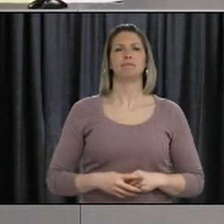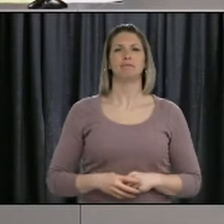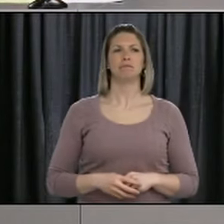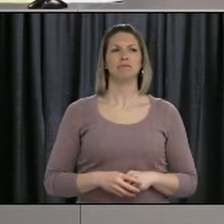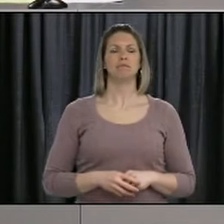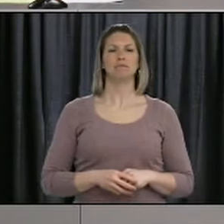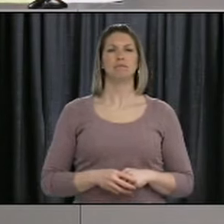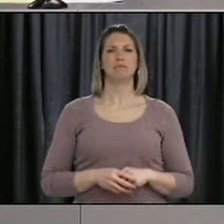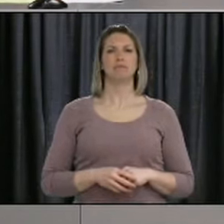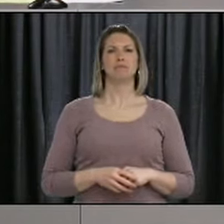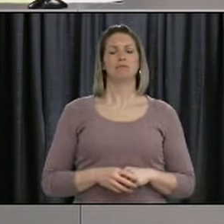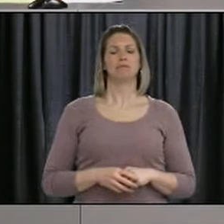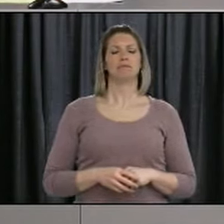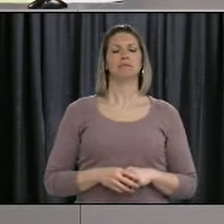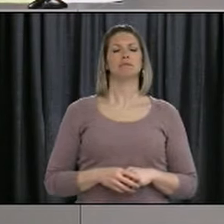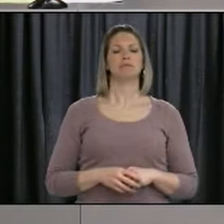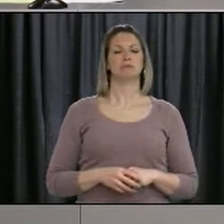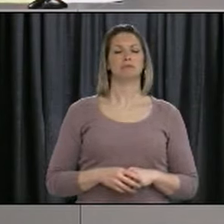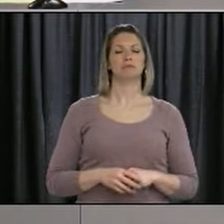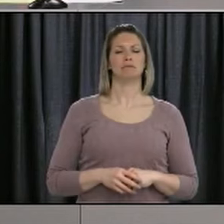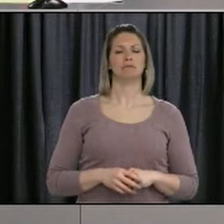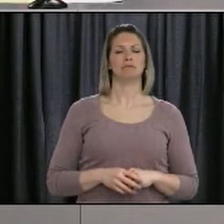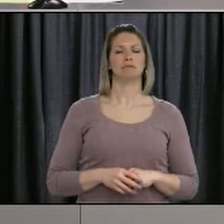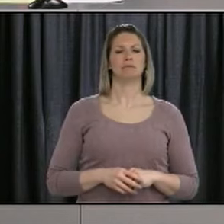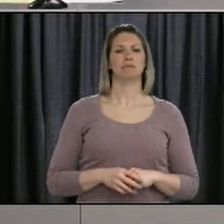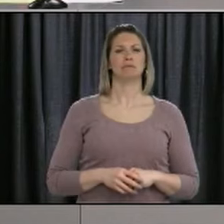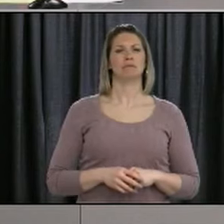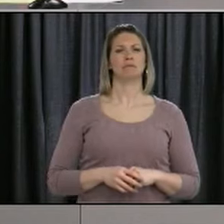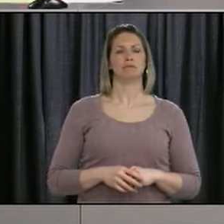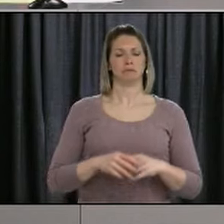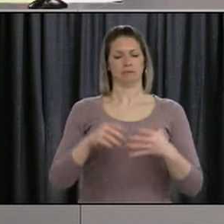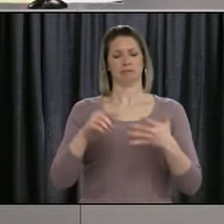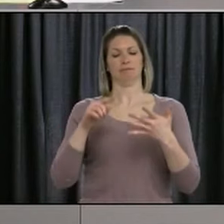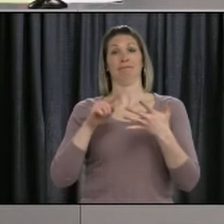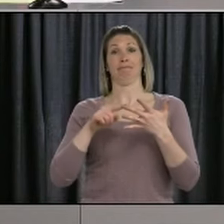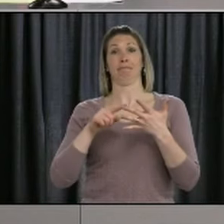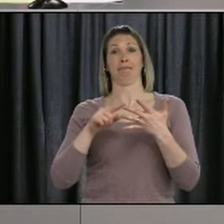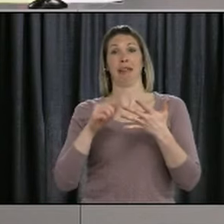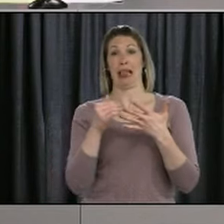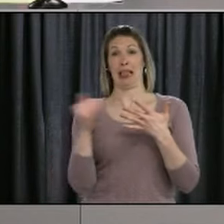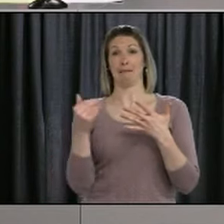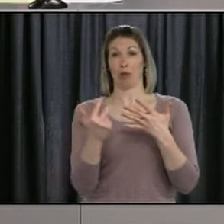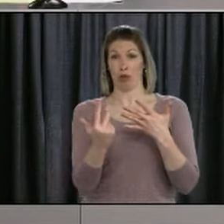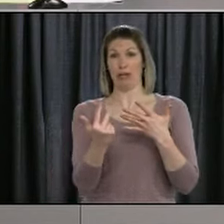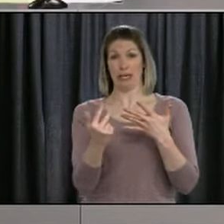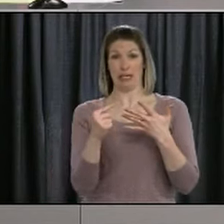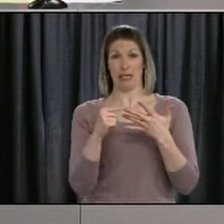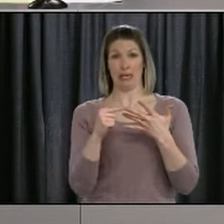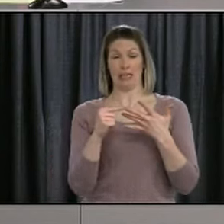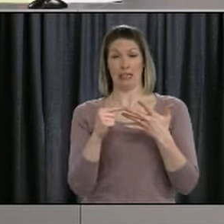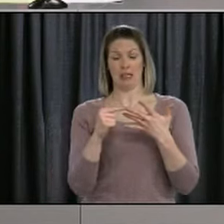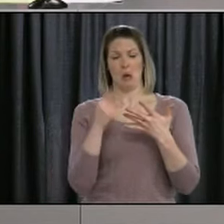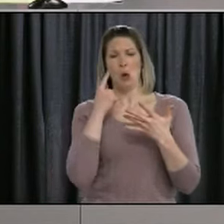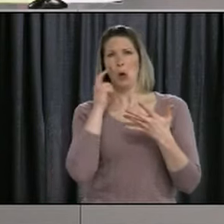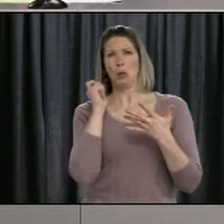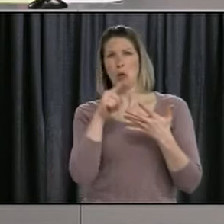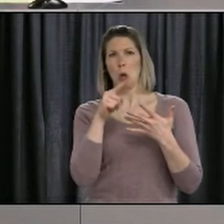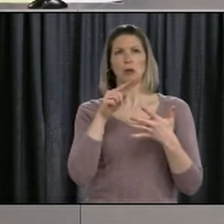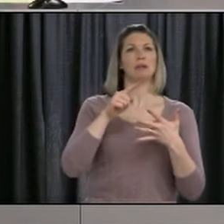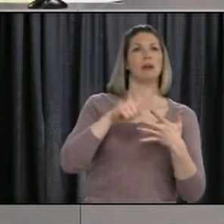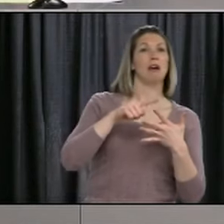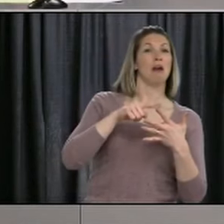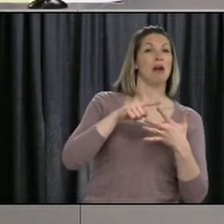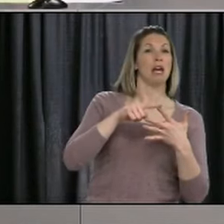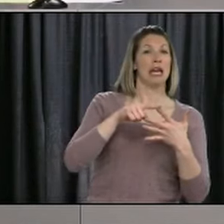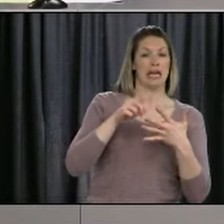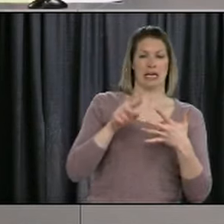About the level four to level three, it has two mentions of child care. One is in level four is limited expansion